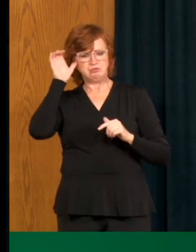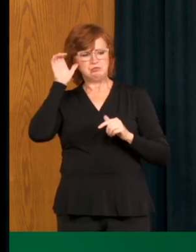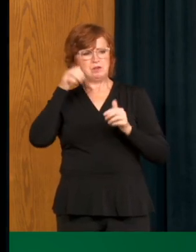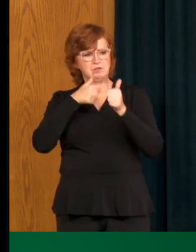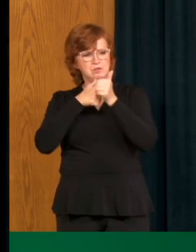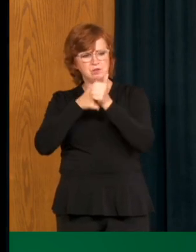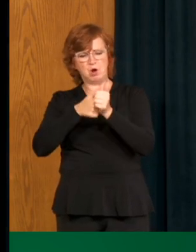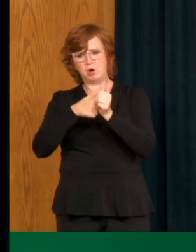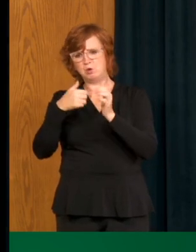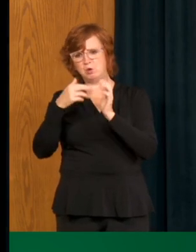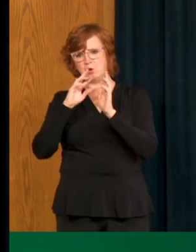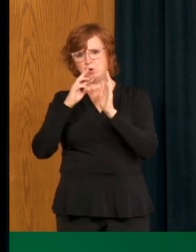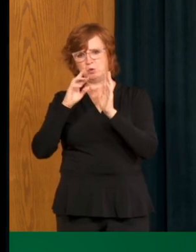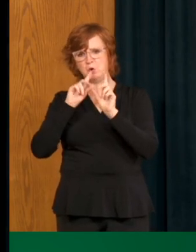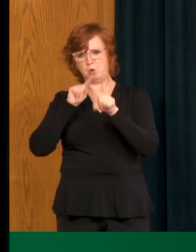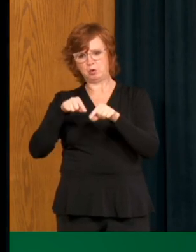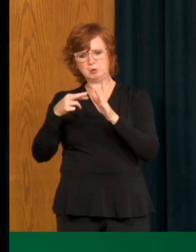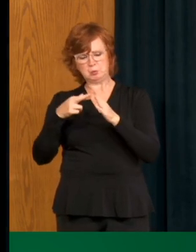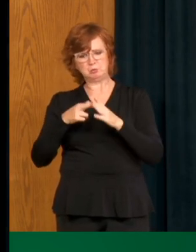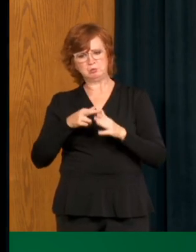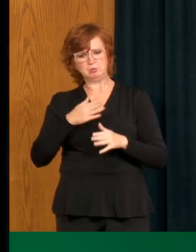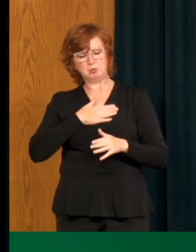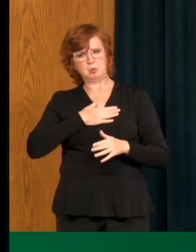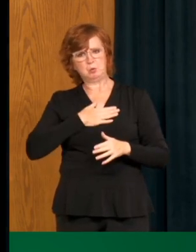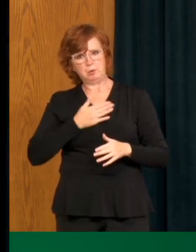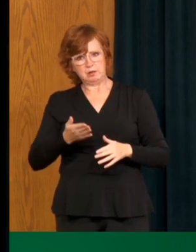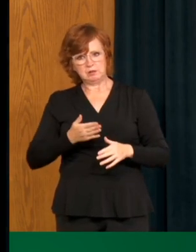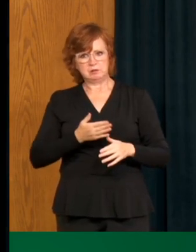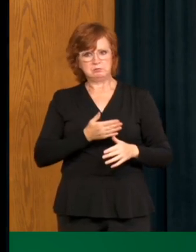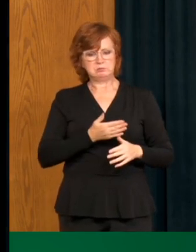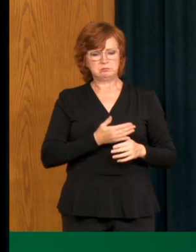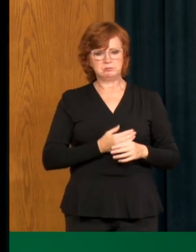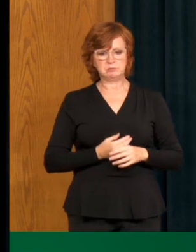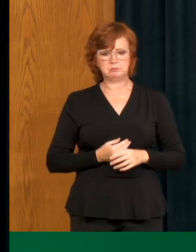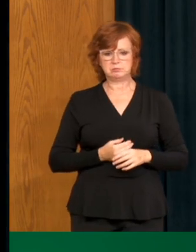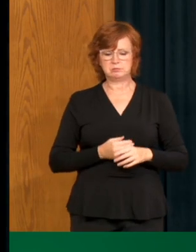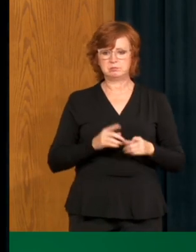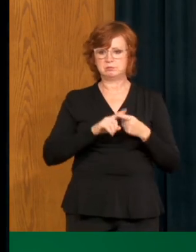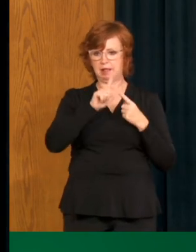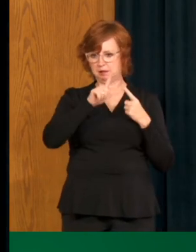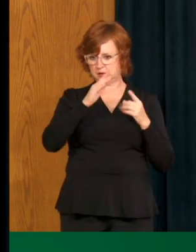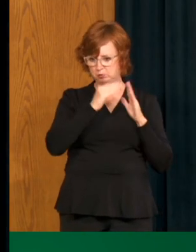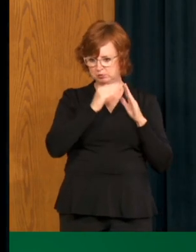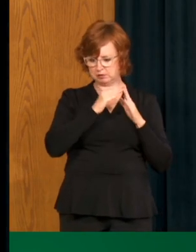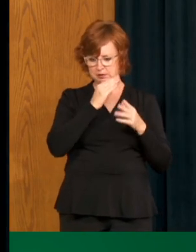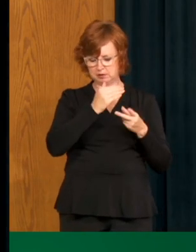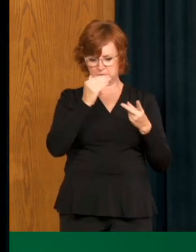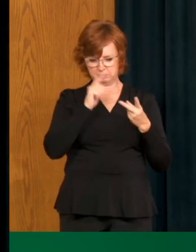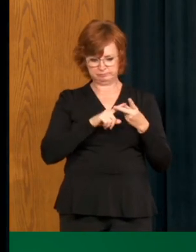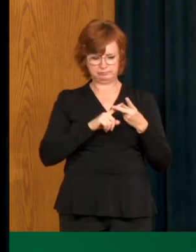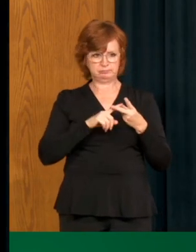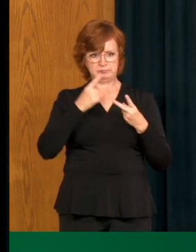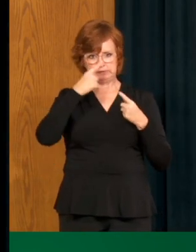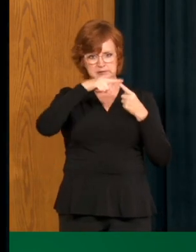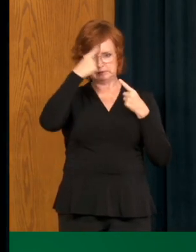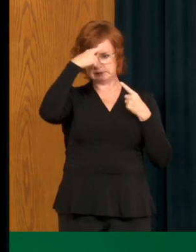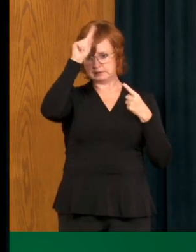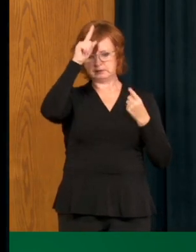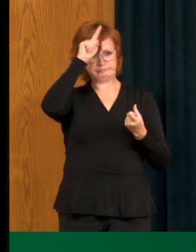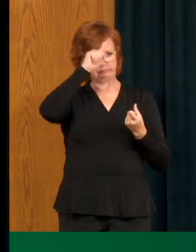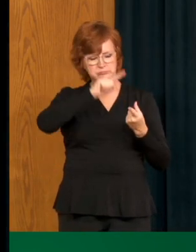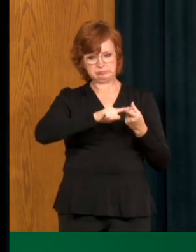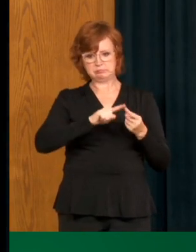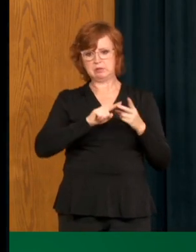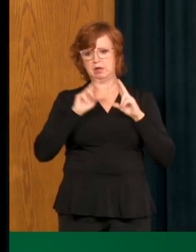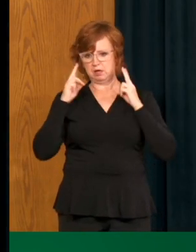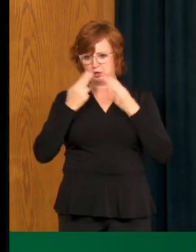anytime we have success up to and, and including, uh, the success that we've had in Alash, the success that we have had in some of the earlier outbreaks in Hutter 8